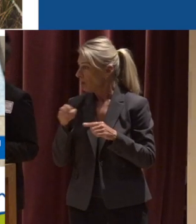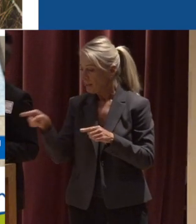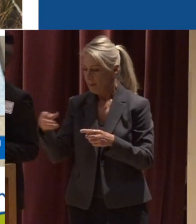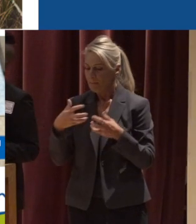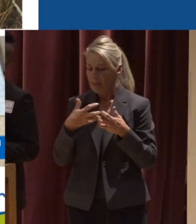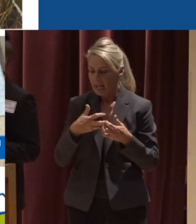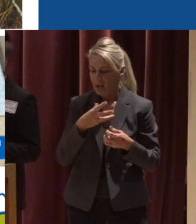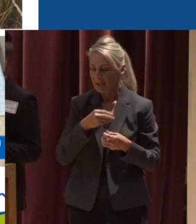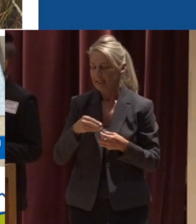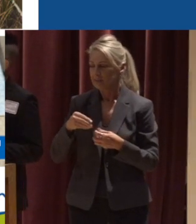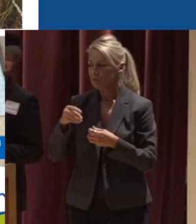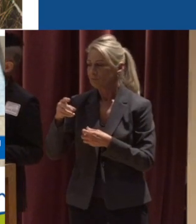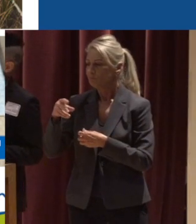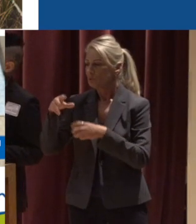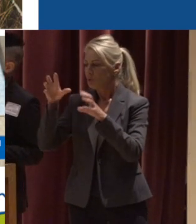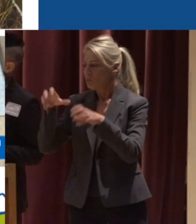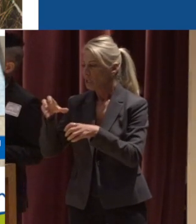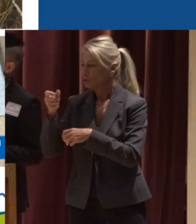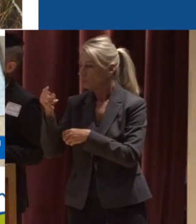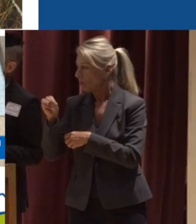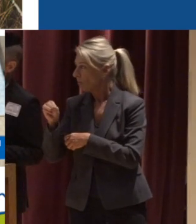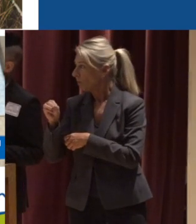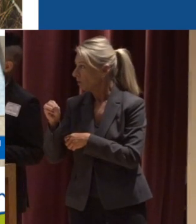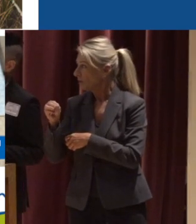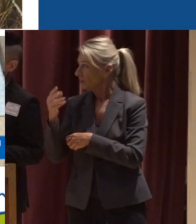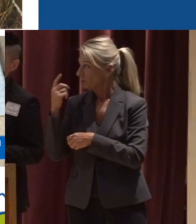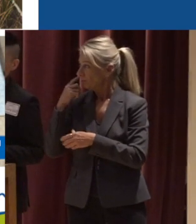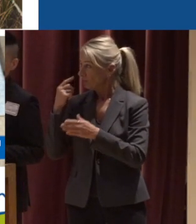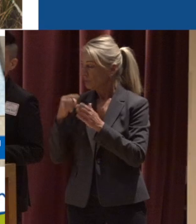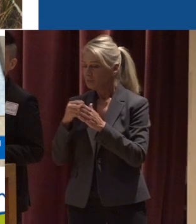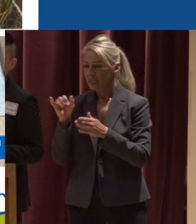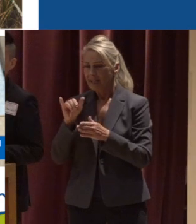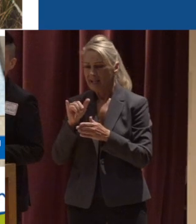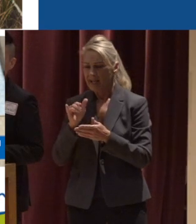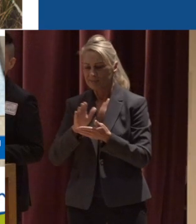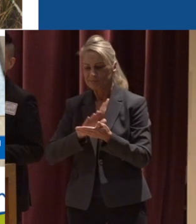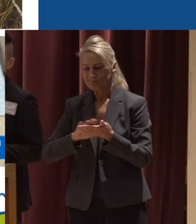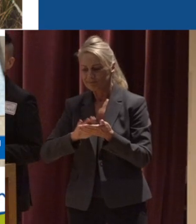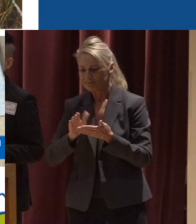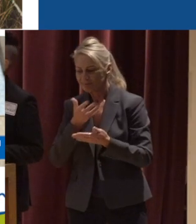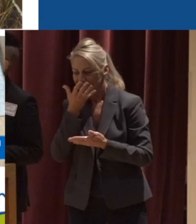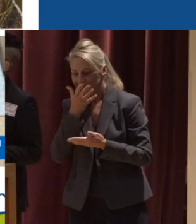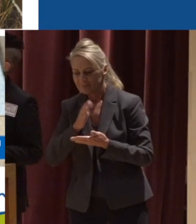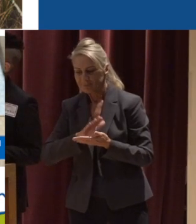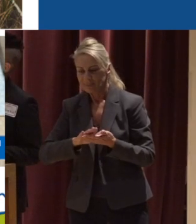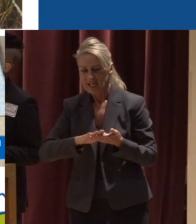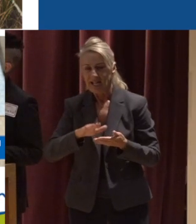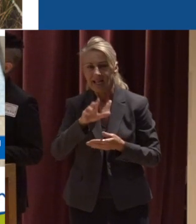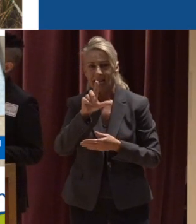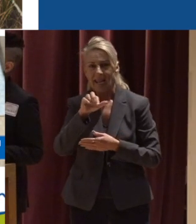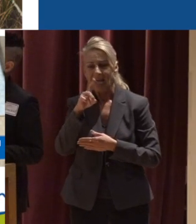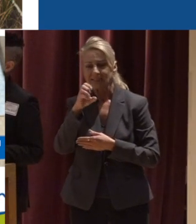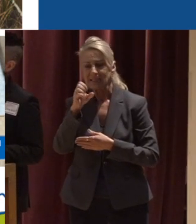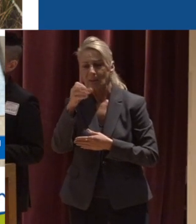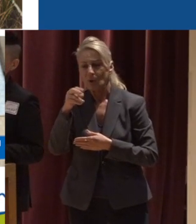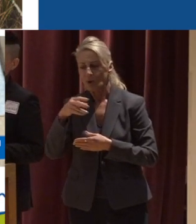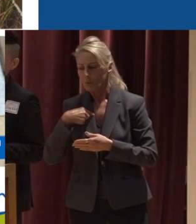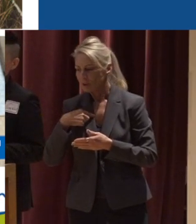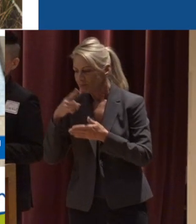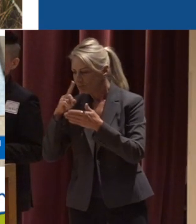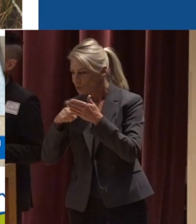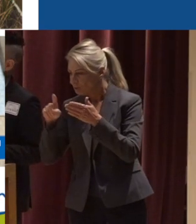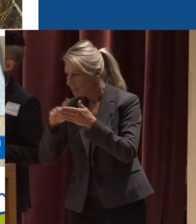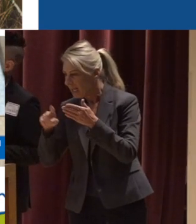green stormwater facilities And as you see we're kind of We're basically like landscapers, right? In the built environment We are inspecting, pruning